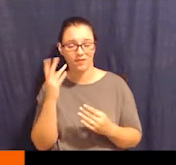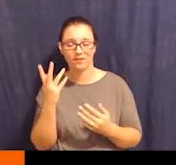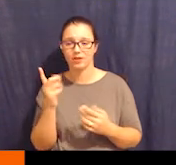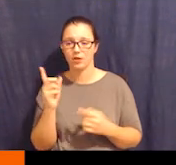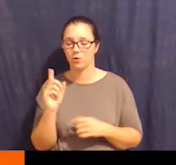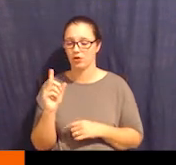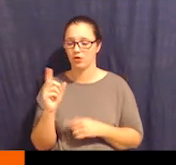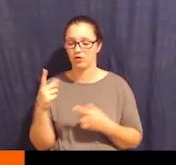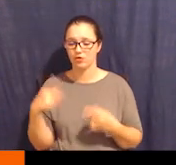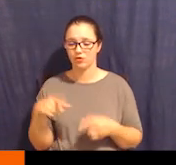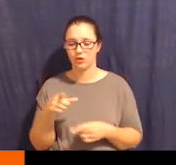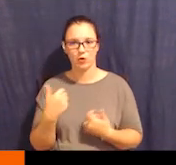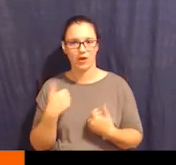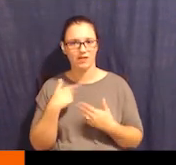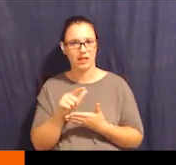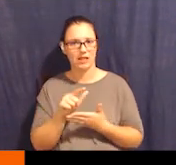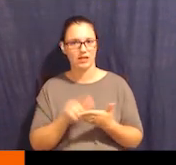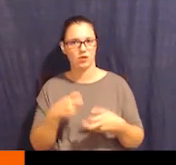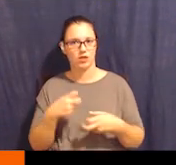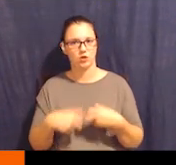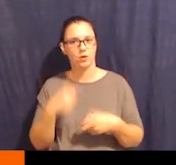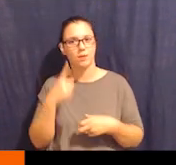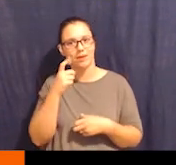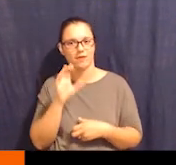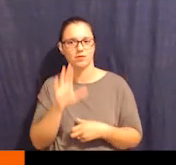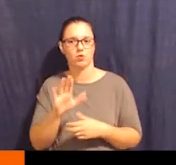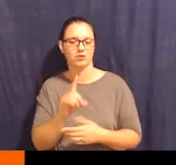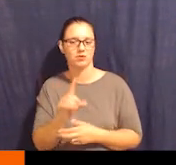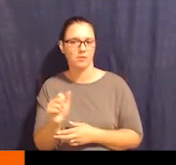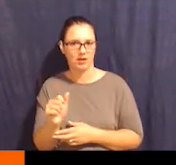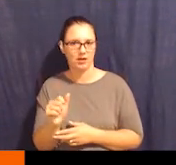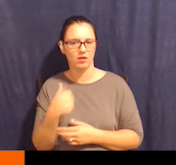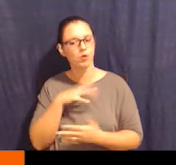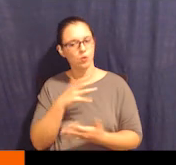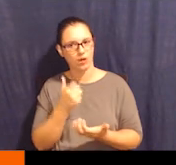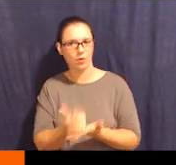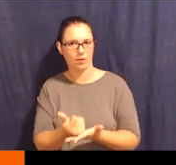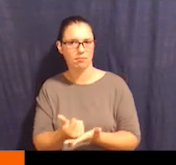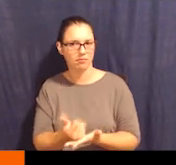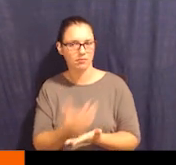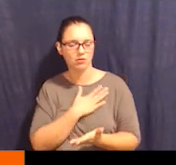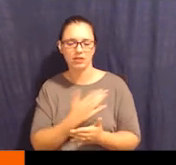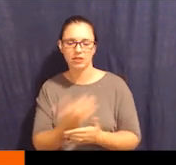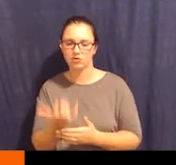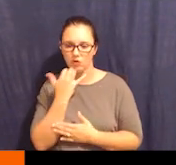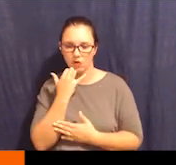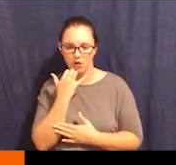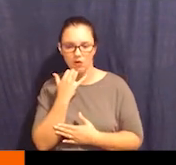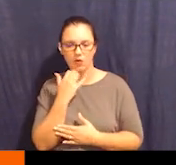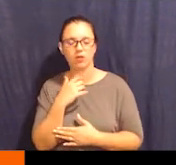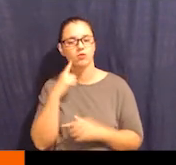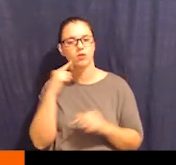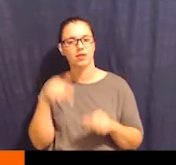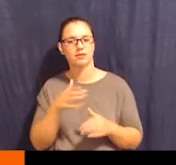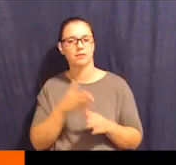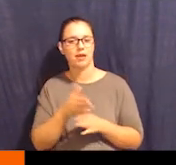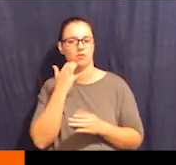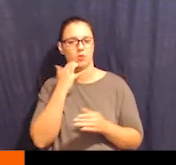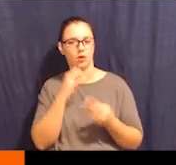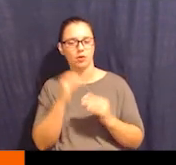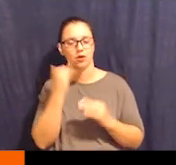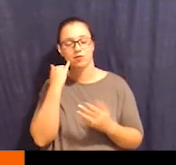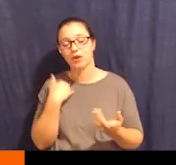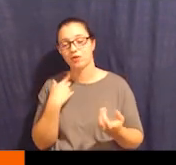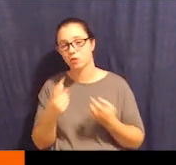we want to help. So please call us to this main line if you have a question about anything other than guardianship and supported decision